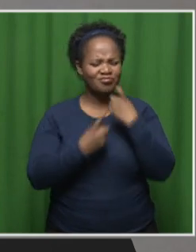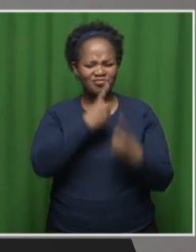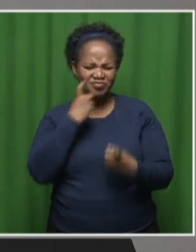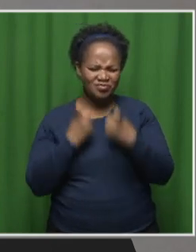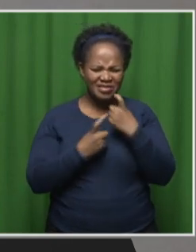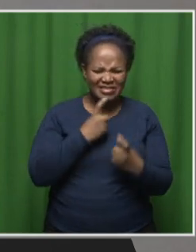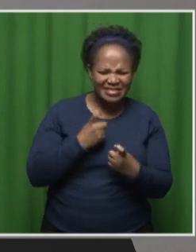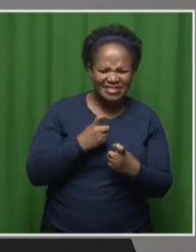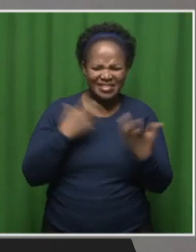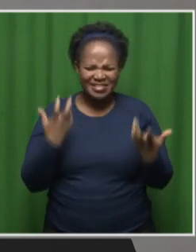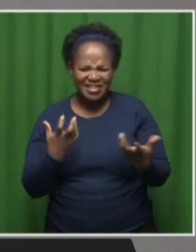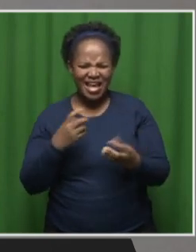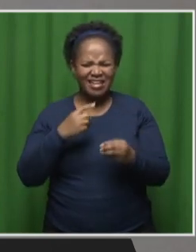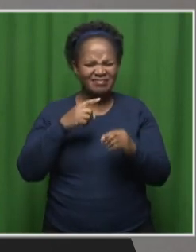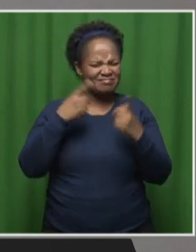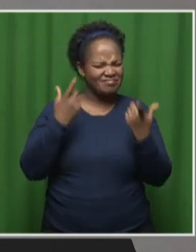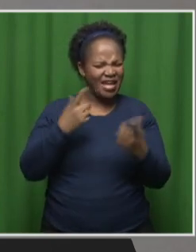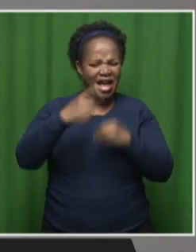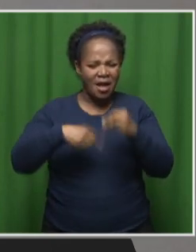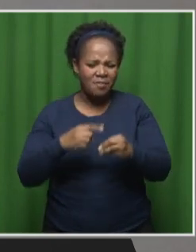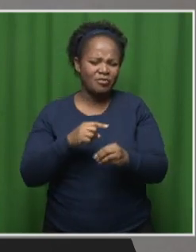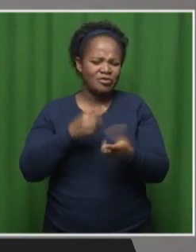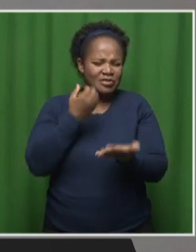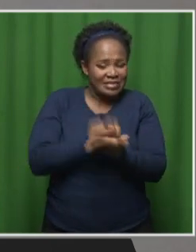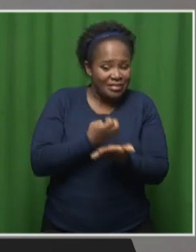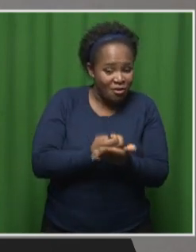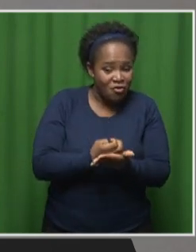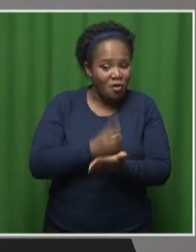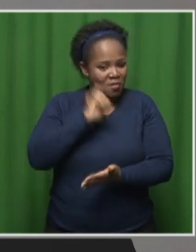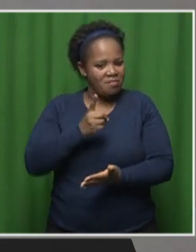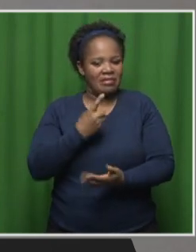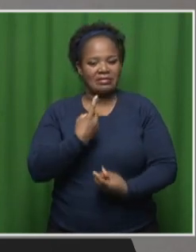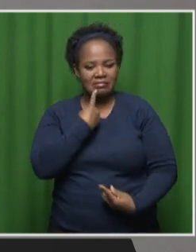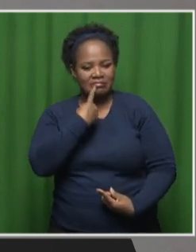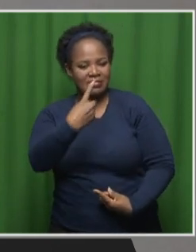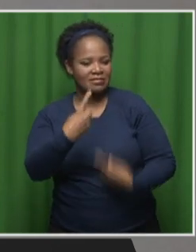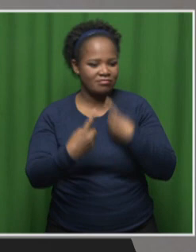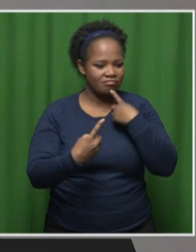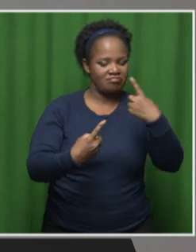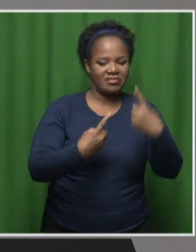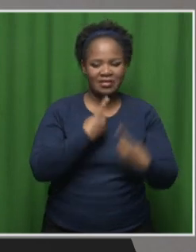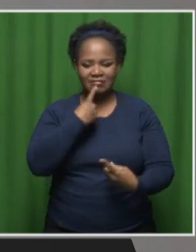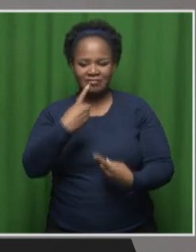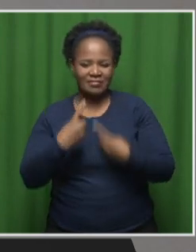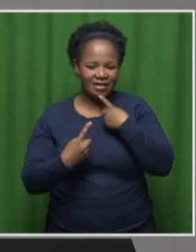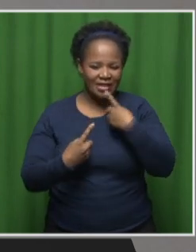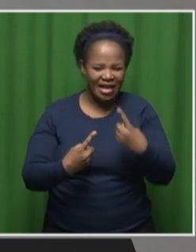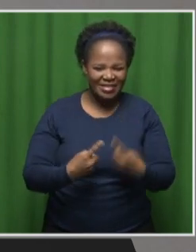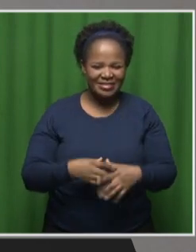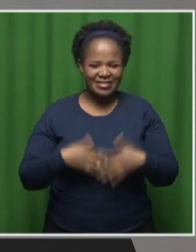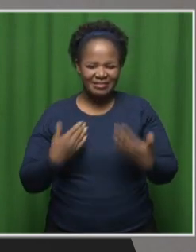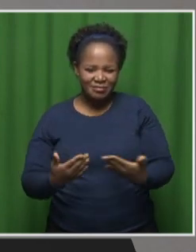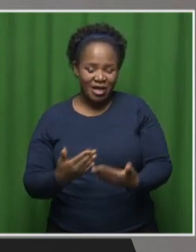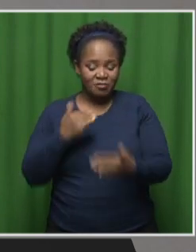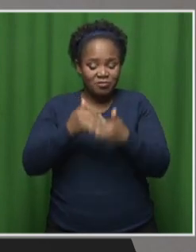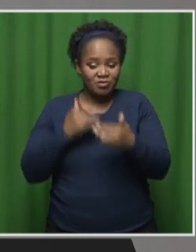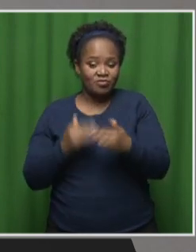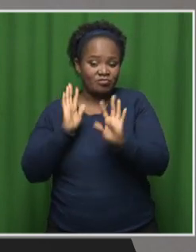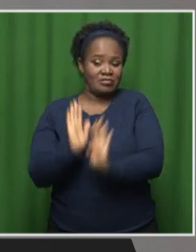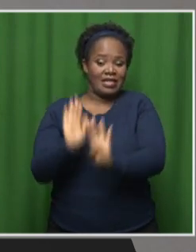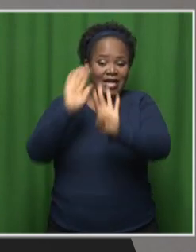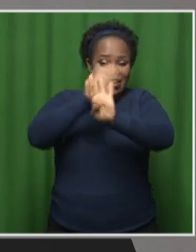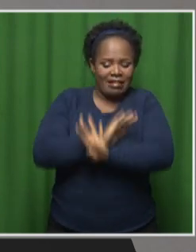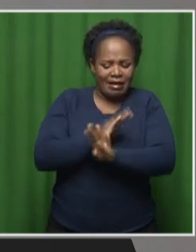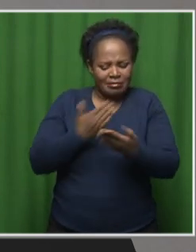questions about the economy, really. And we had to answer this. And so, we had been prepping the night before and saying, okay, guys, if they